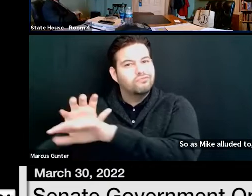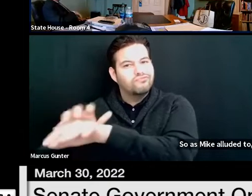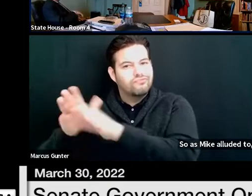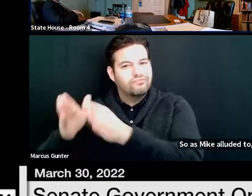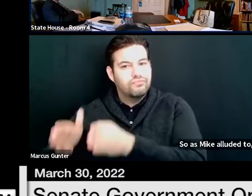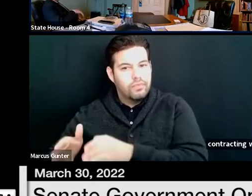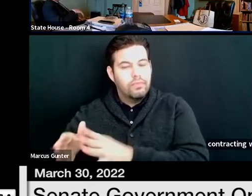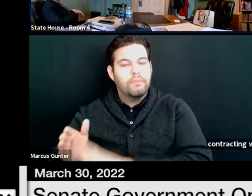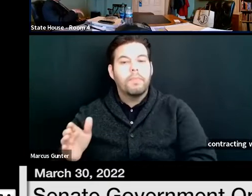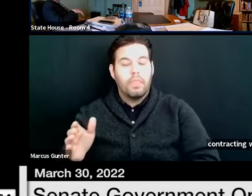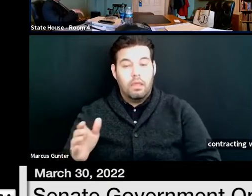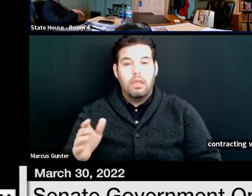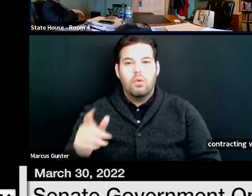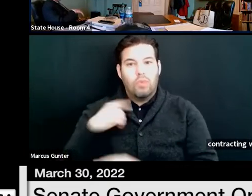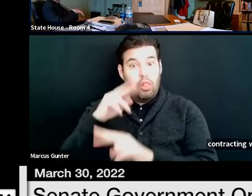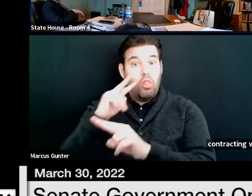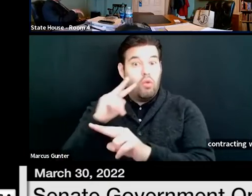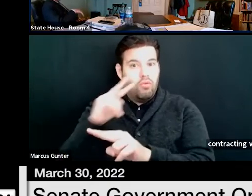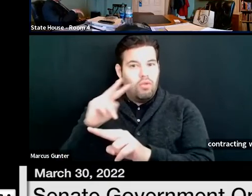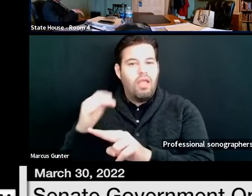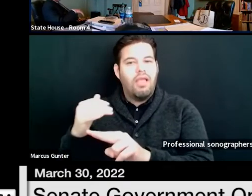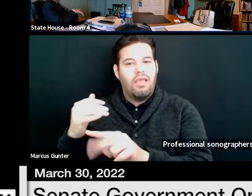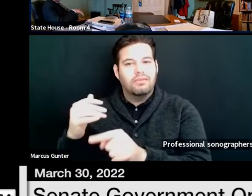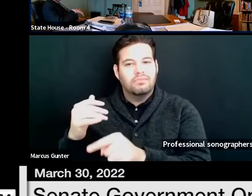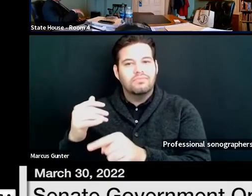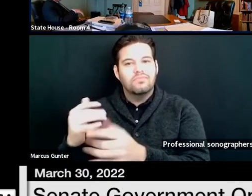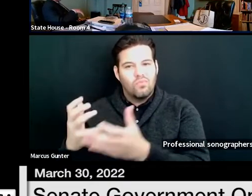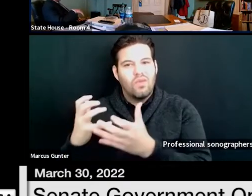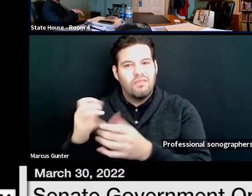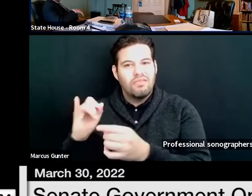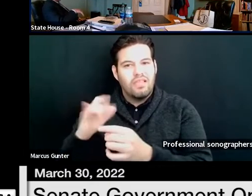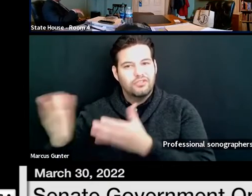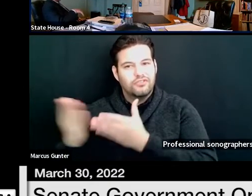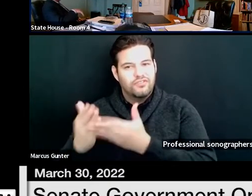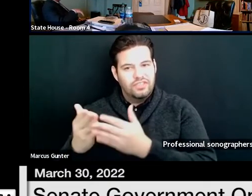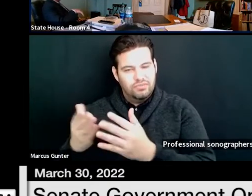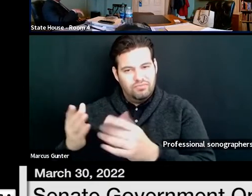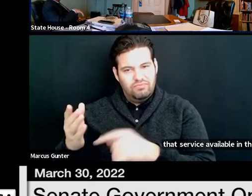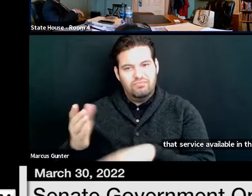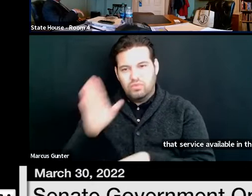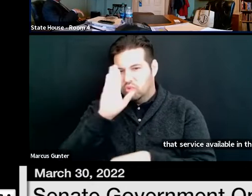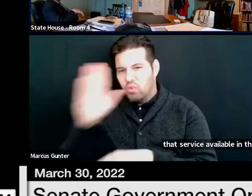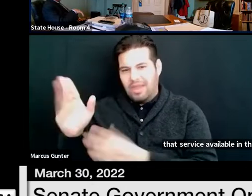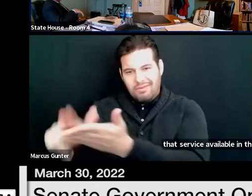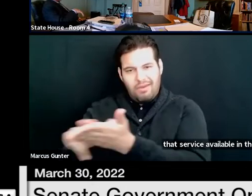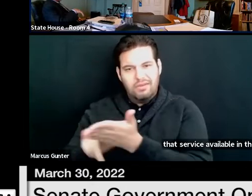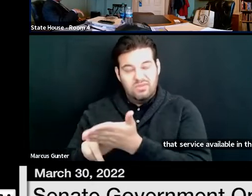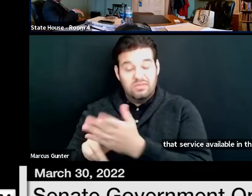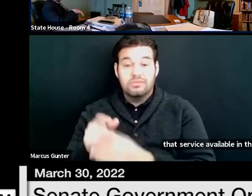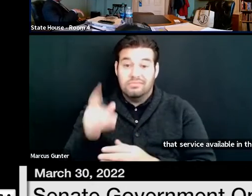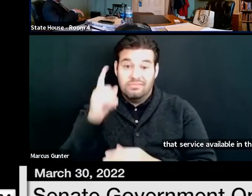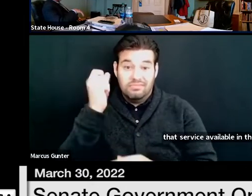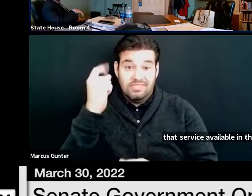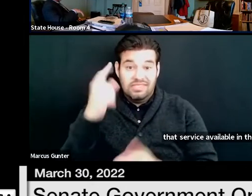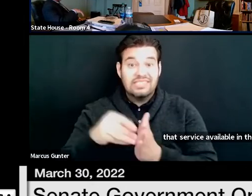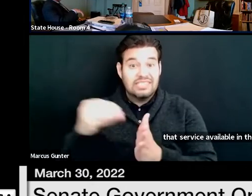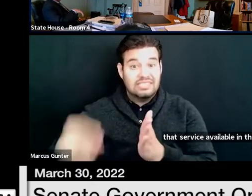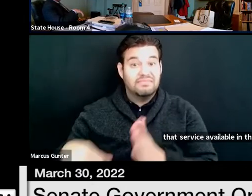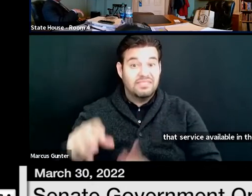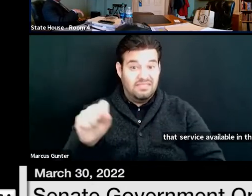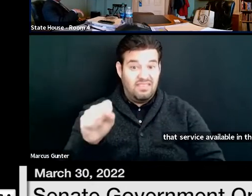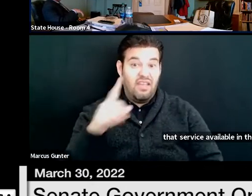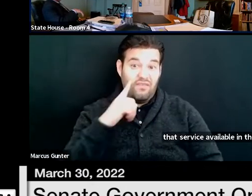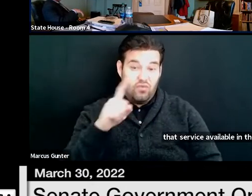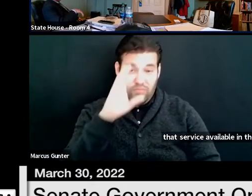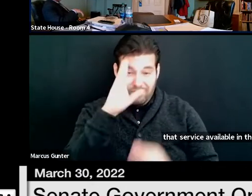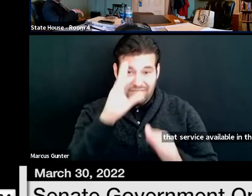And I look forward to having that service available in the near future directly through us. It is an expensive service, though it's something that we have to